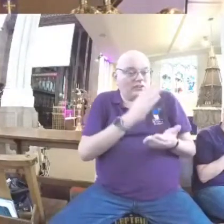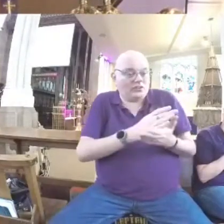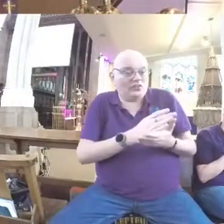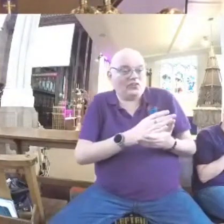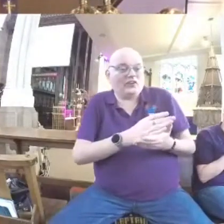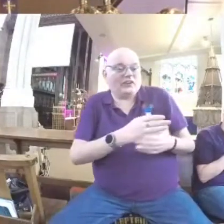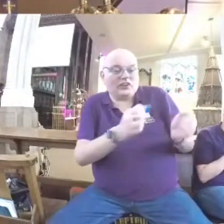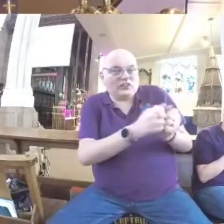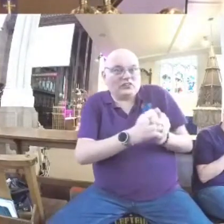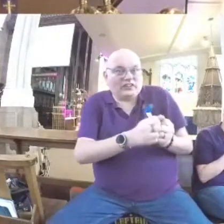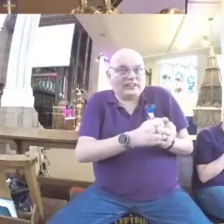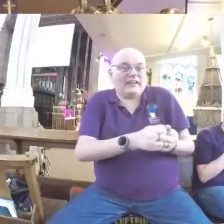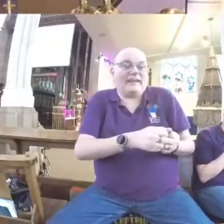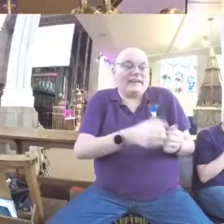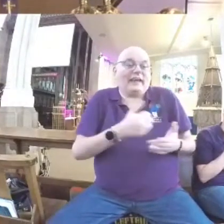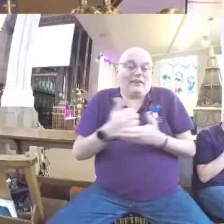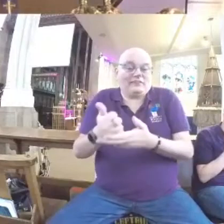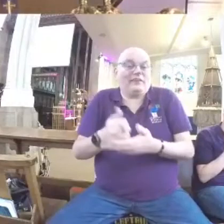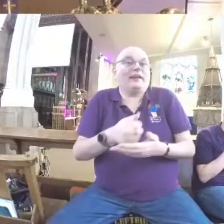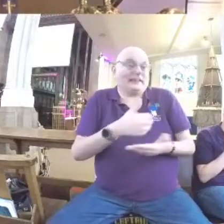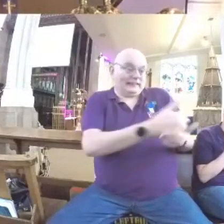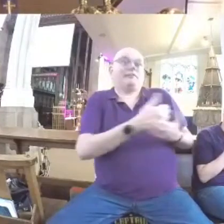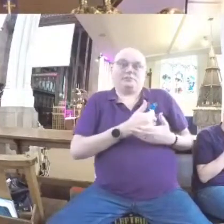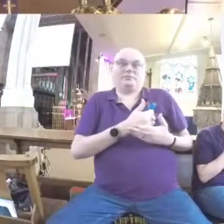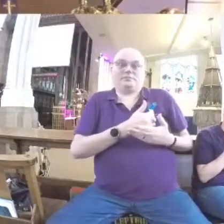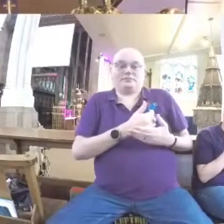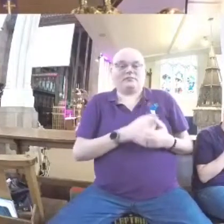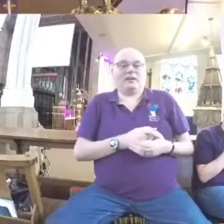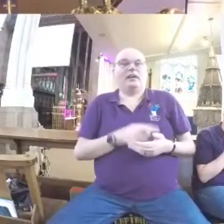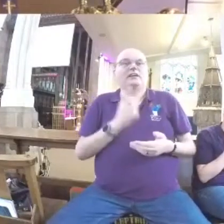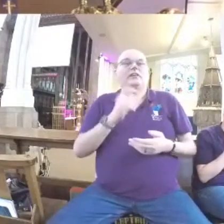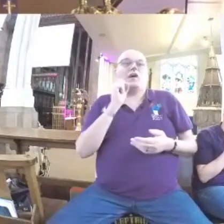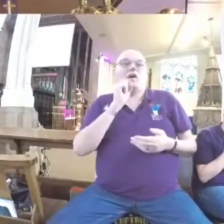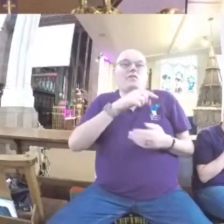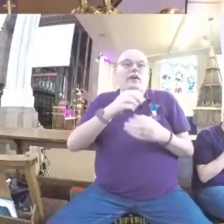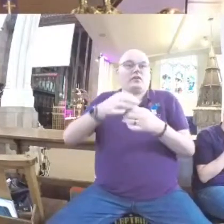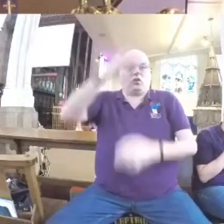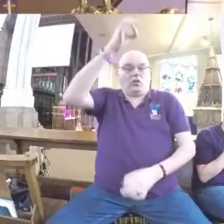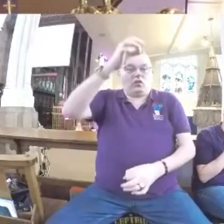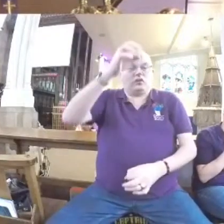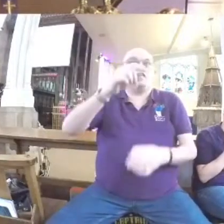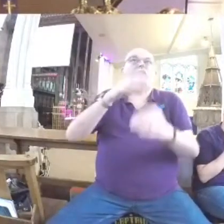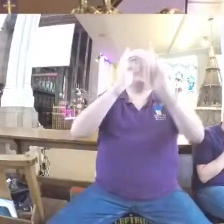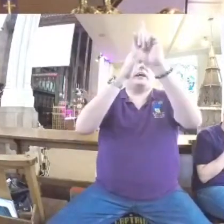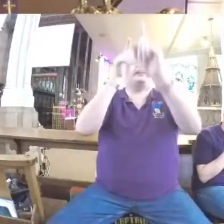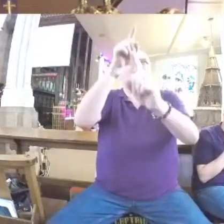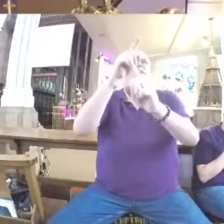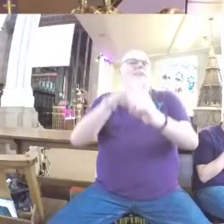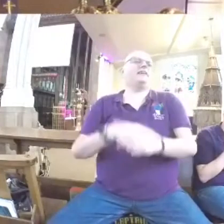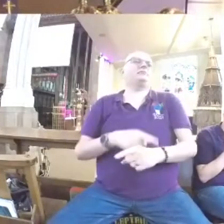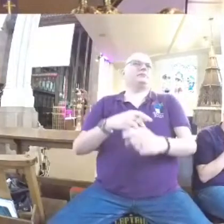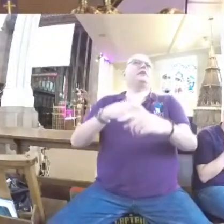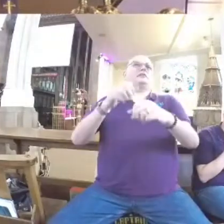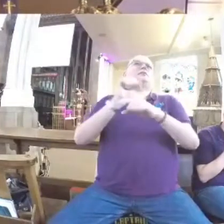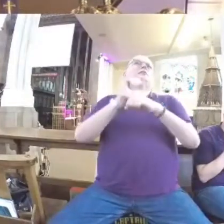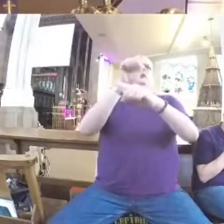family. They tell her to tie a scarlet cord in the window so that they would know to leave her alone. And she does